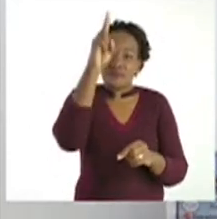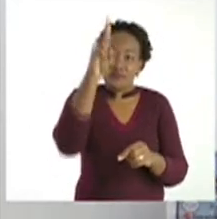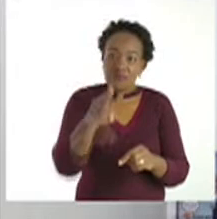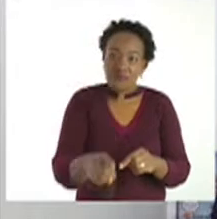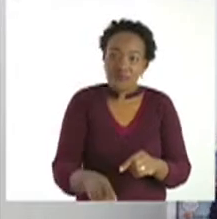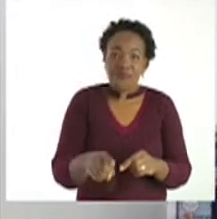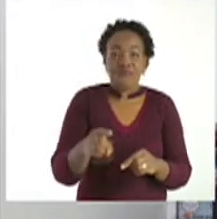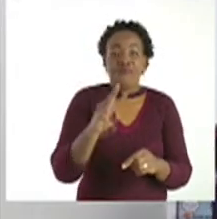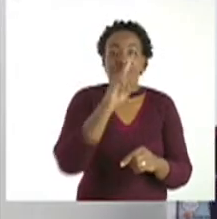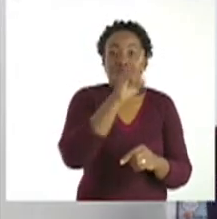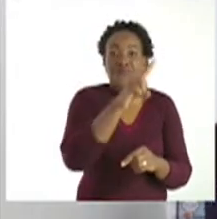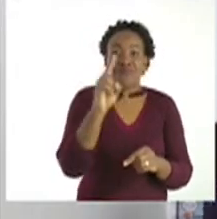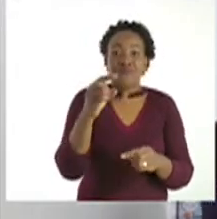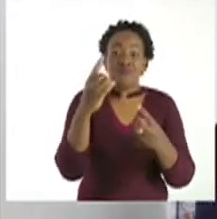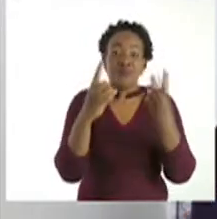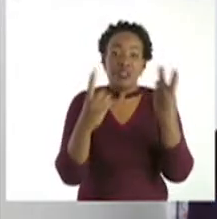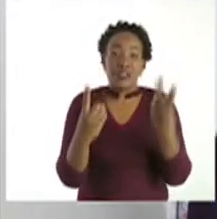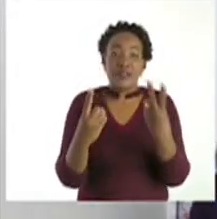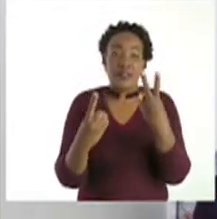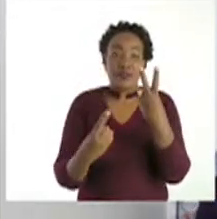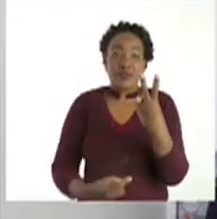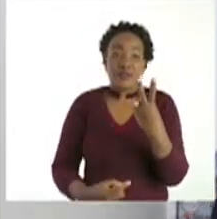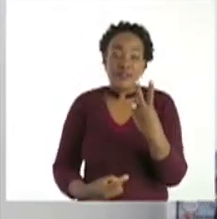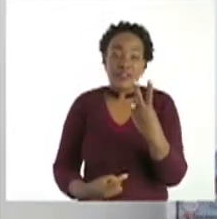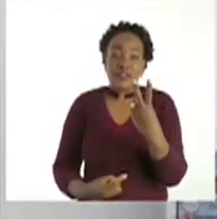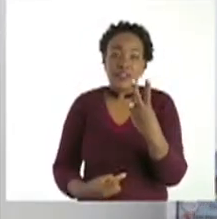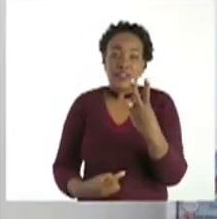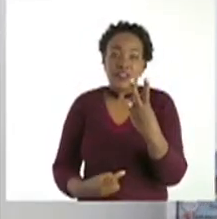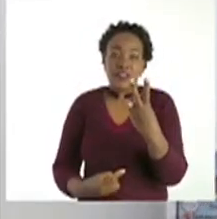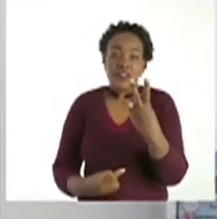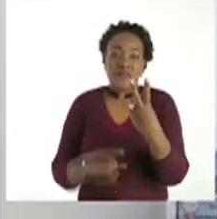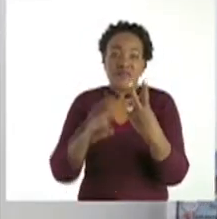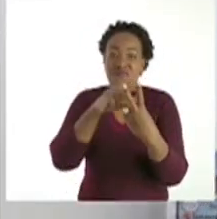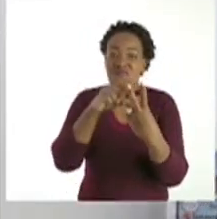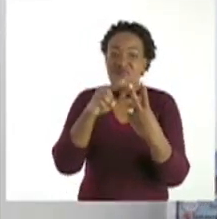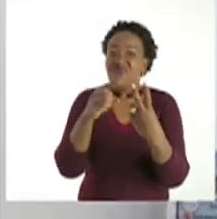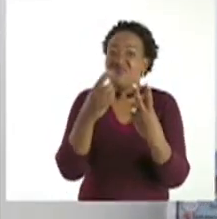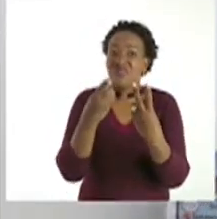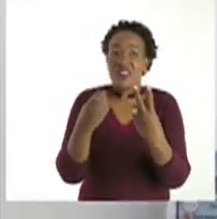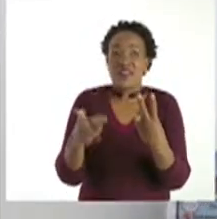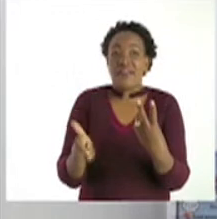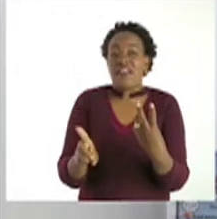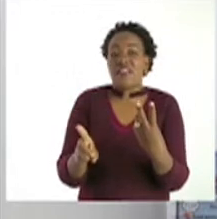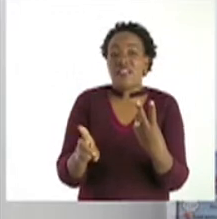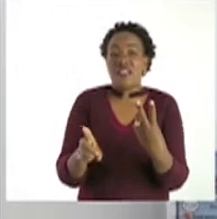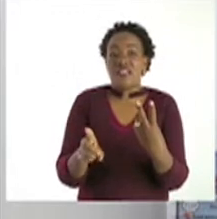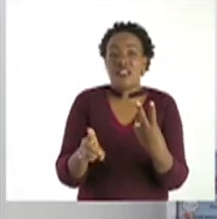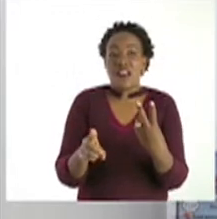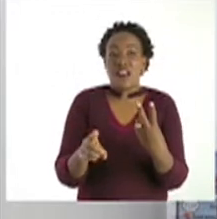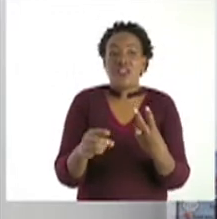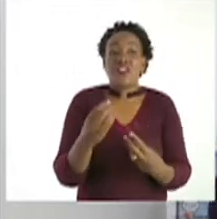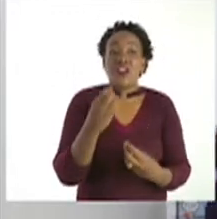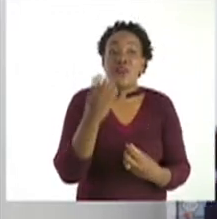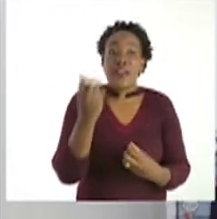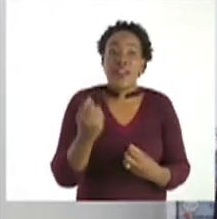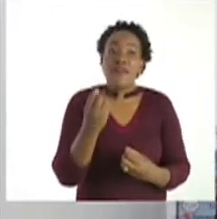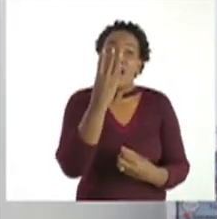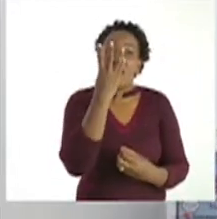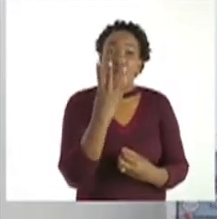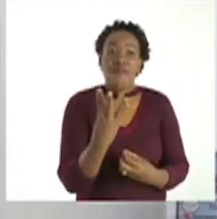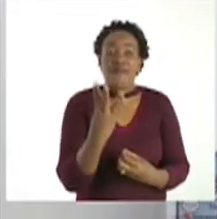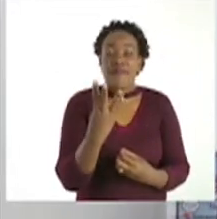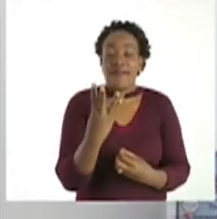Now we want to share our, let's say, 14 sweets.